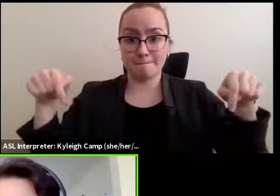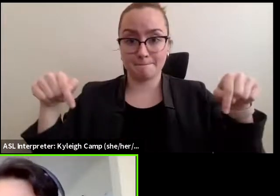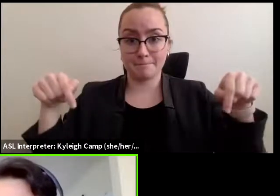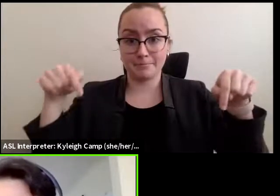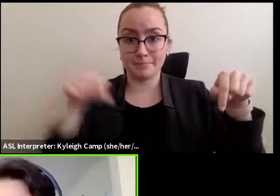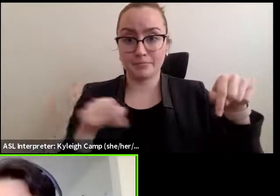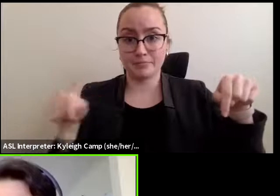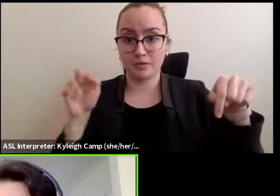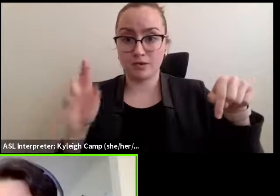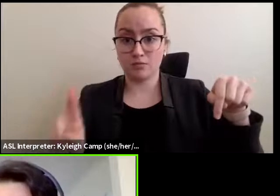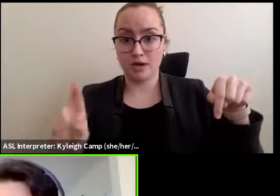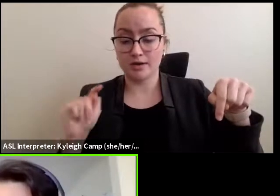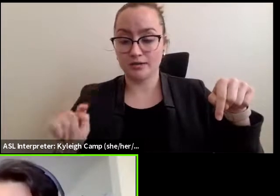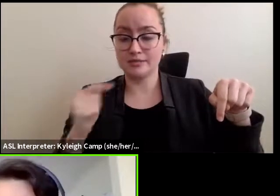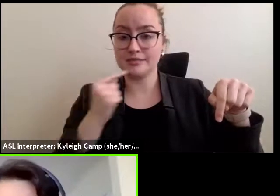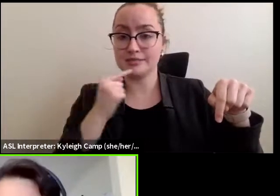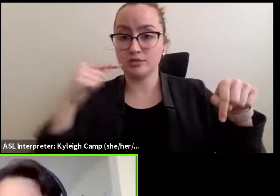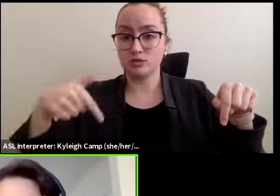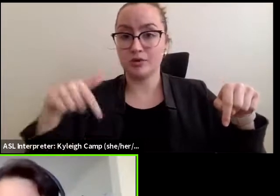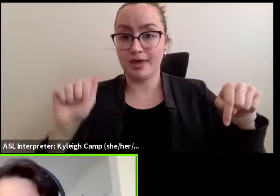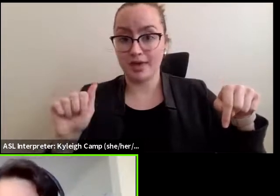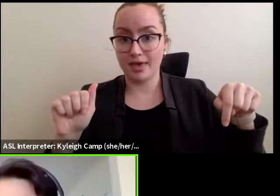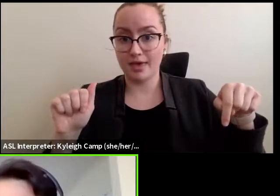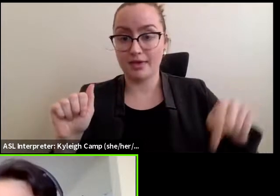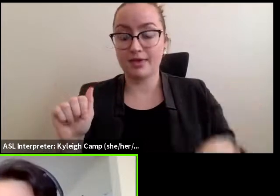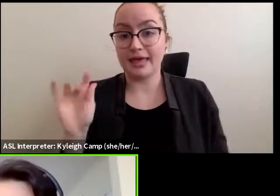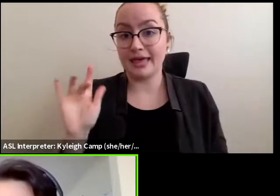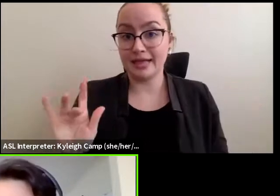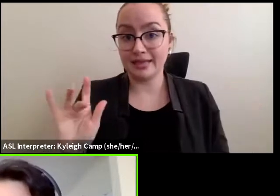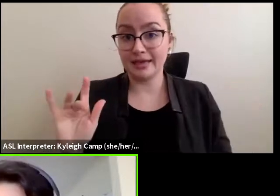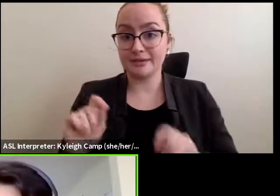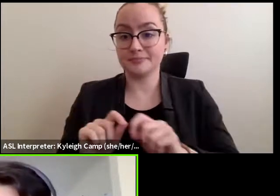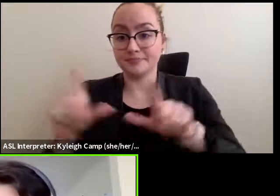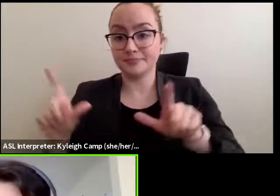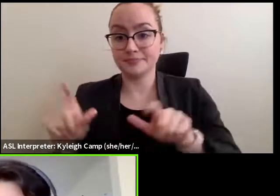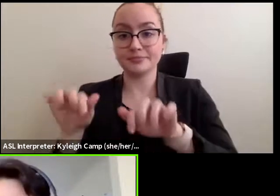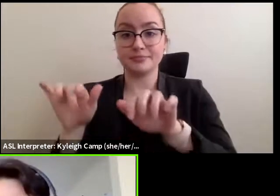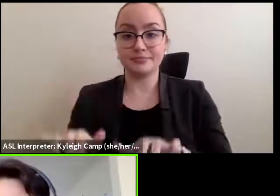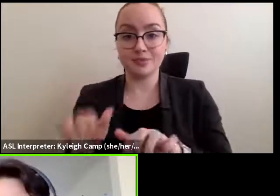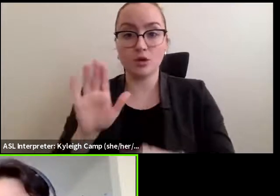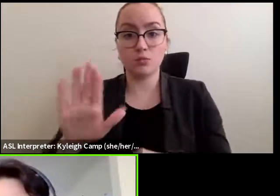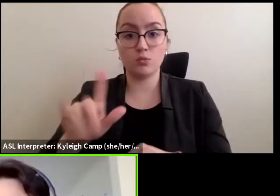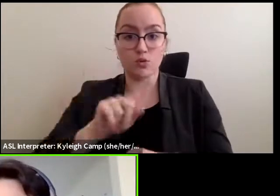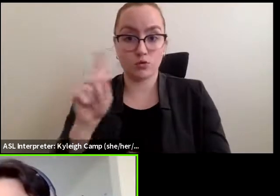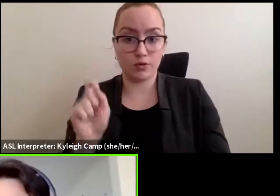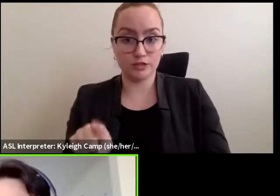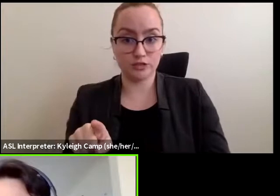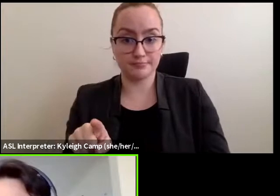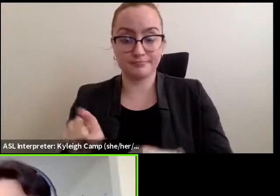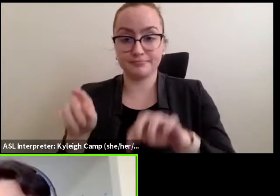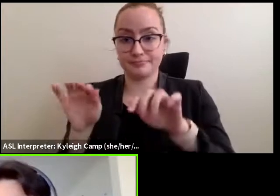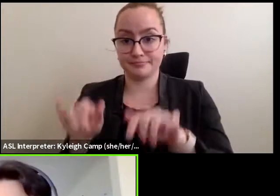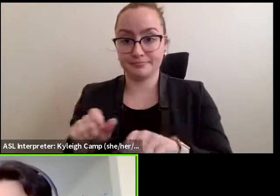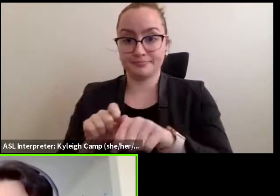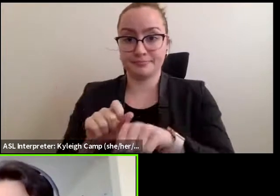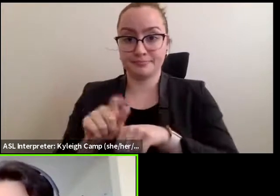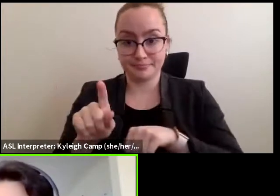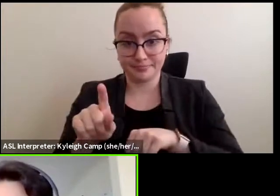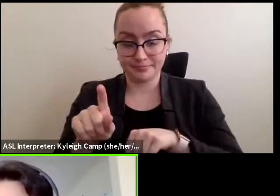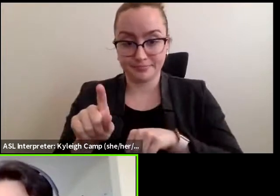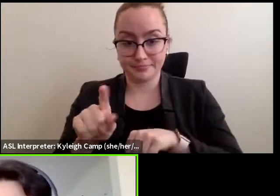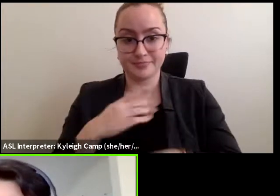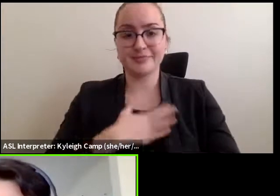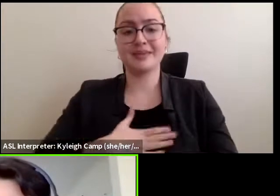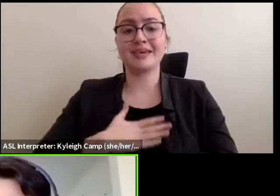that says Q&A. you click on it, then you can type in your question. And then please, we're going to focus on